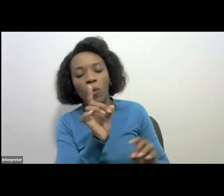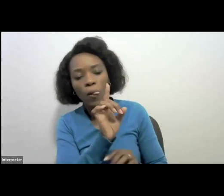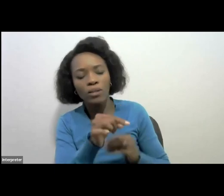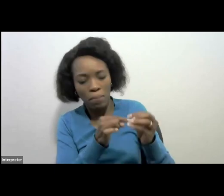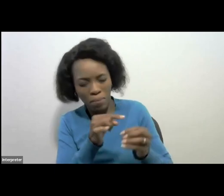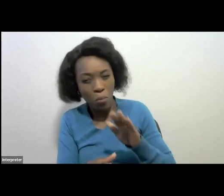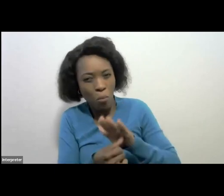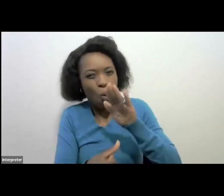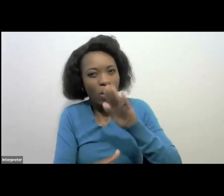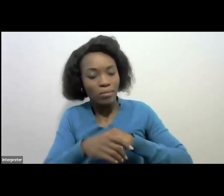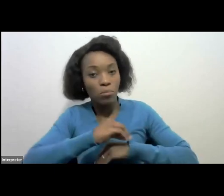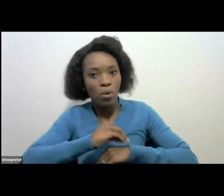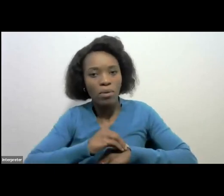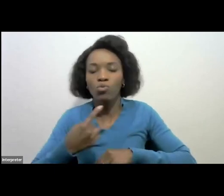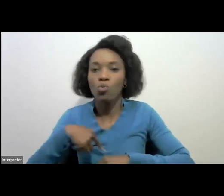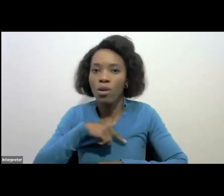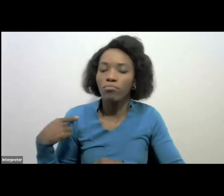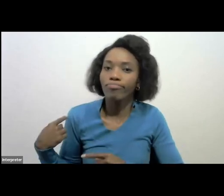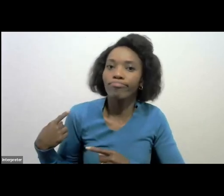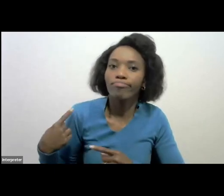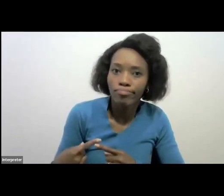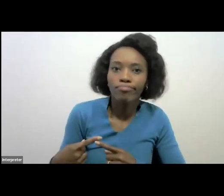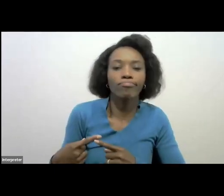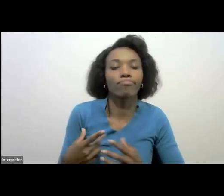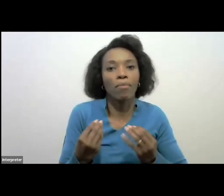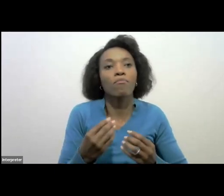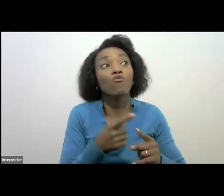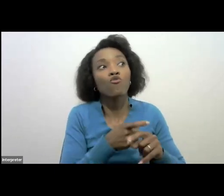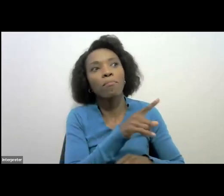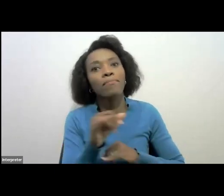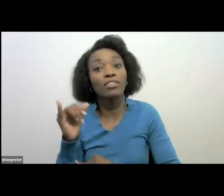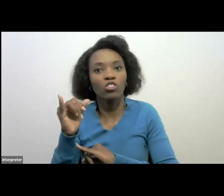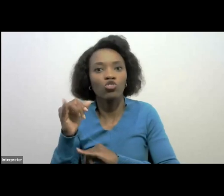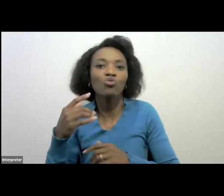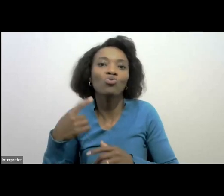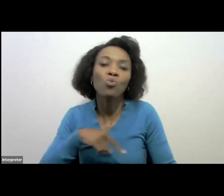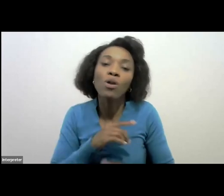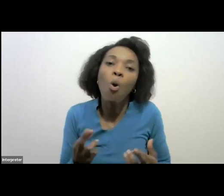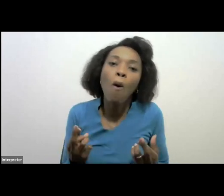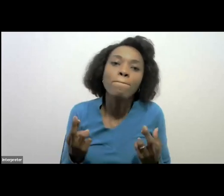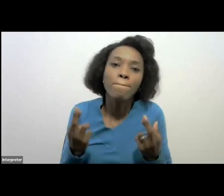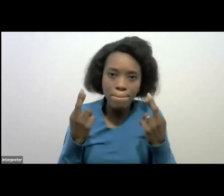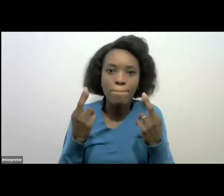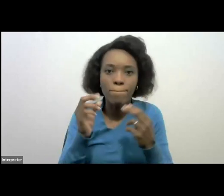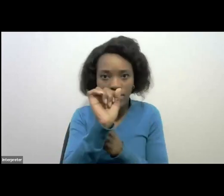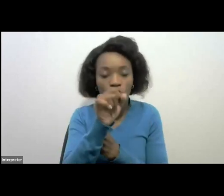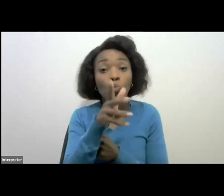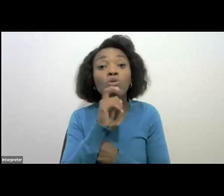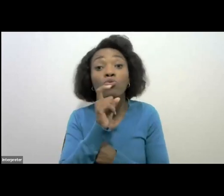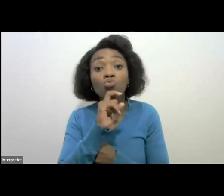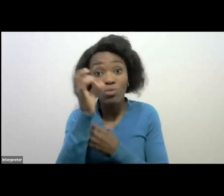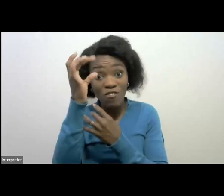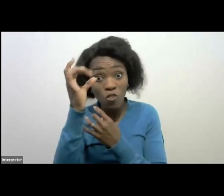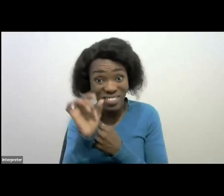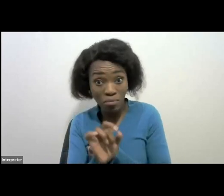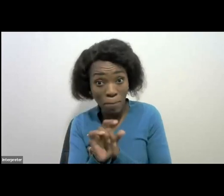that we normally get as questions from the industry. And we hope that you are going to use these insights